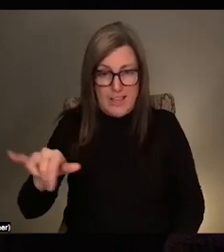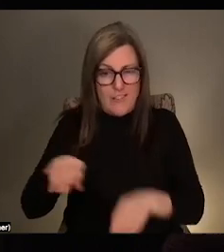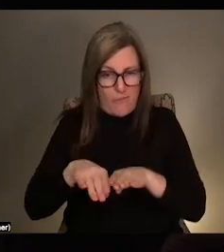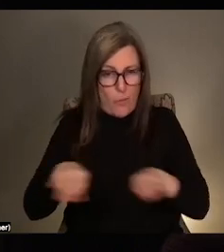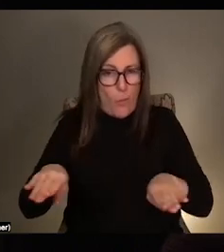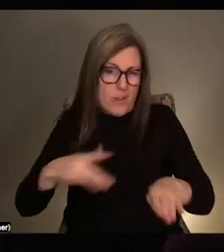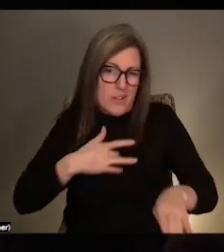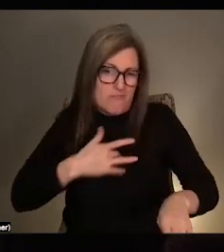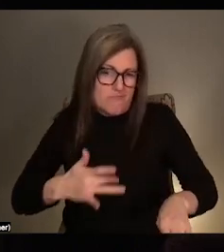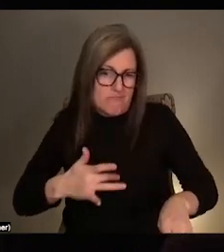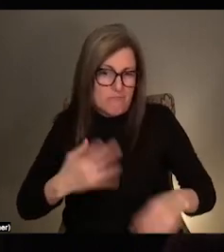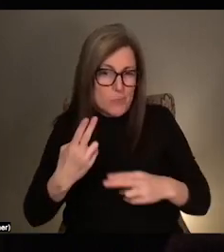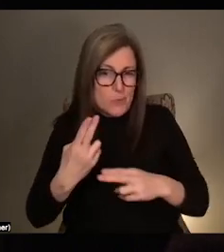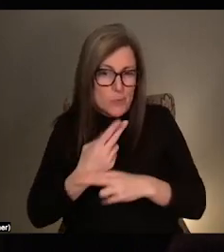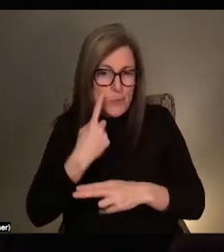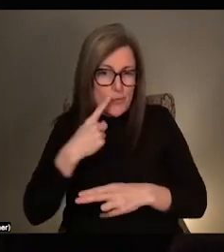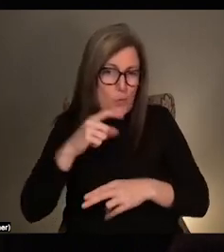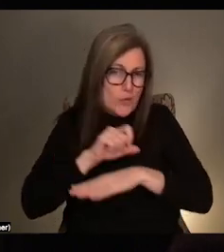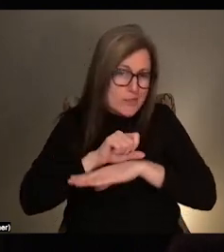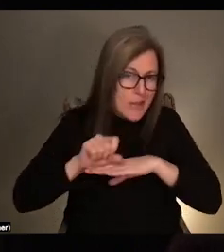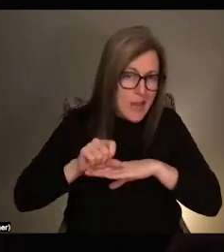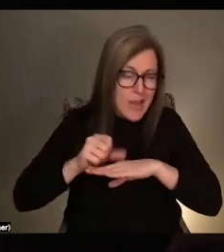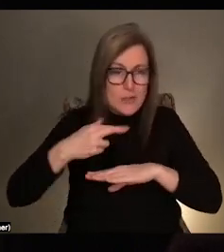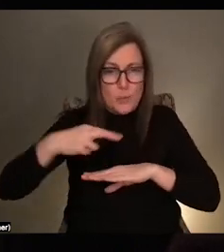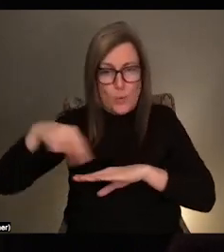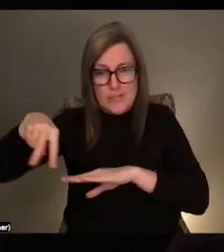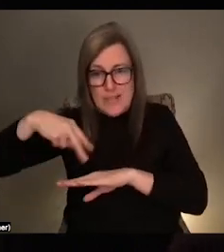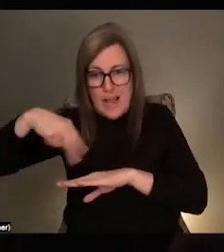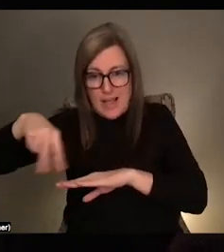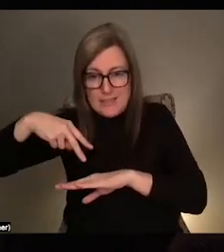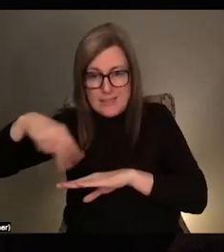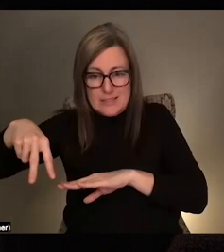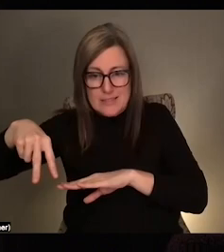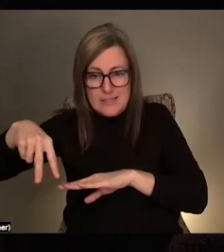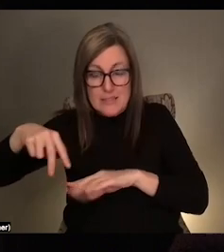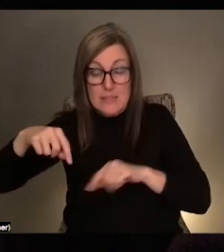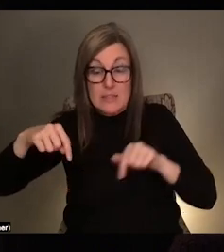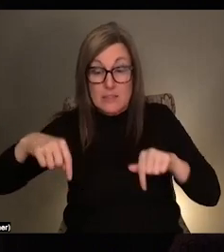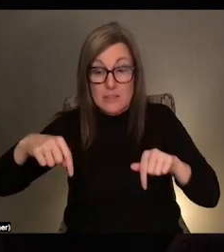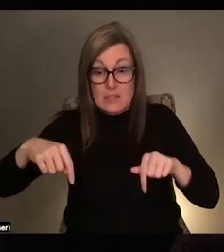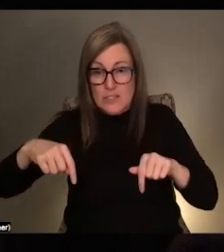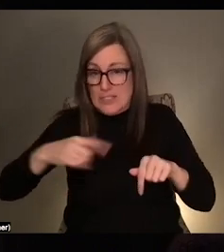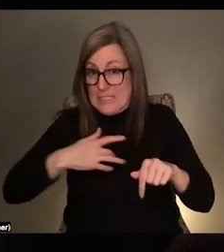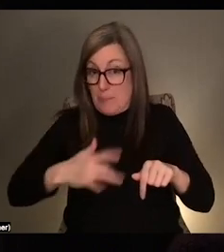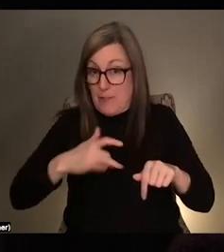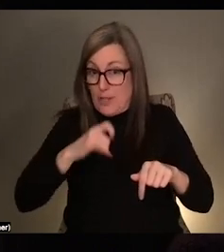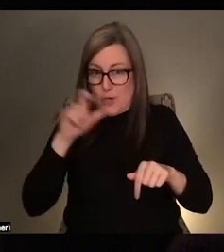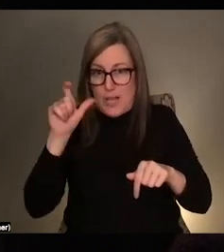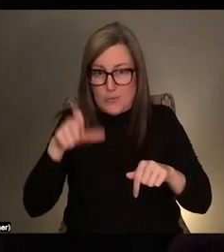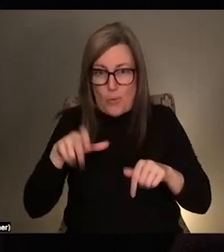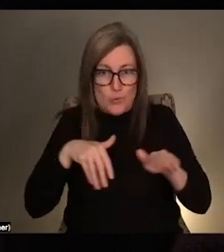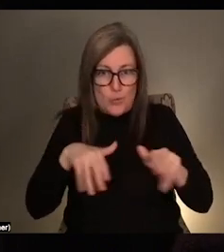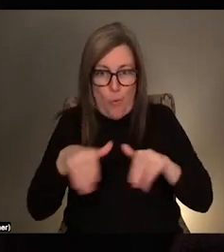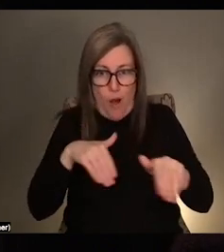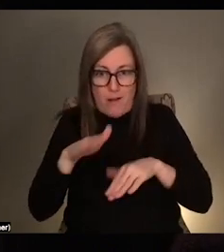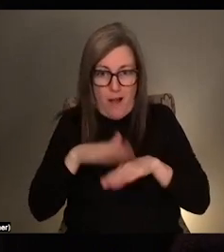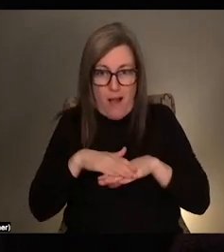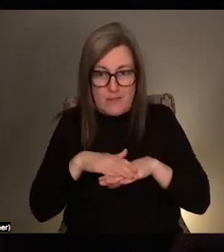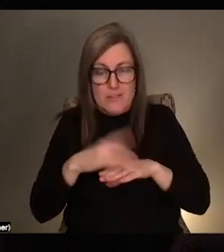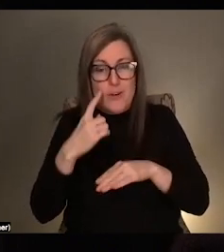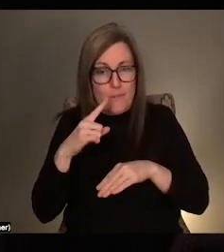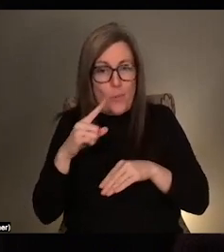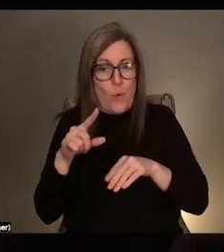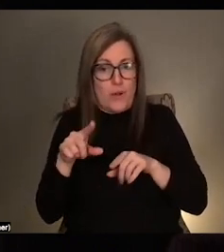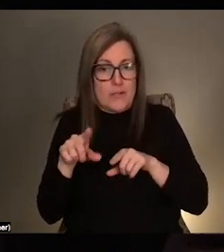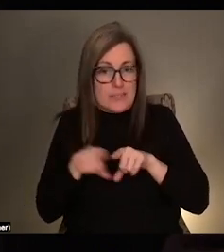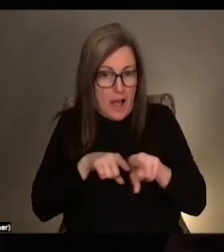spaces and stages and so forth. You're normally not supposed to or allowed to walk on them in those places when like